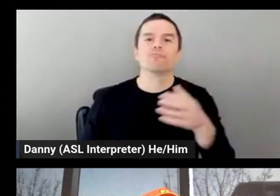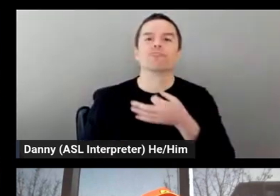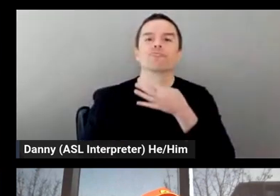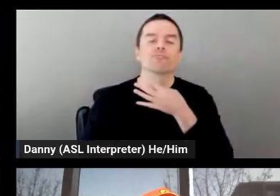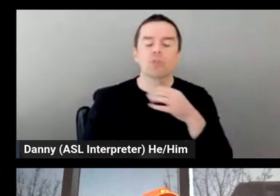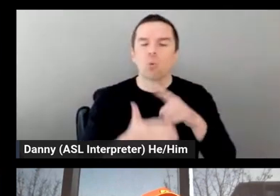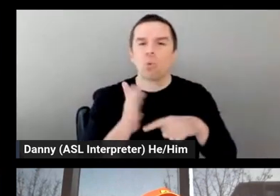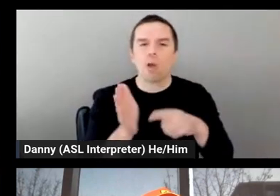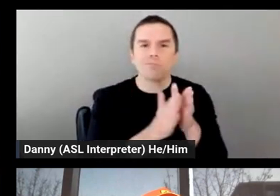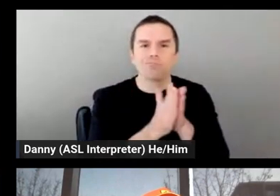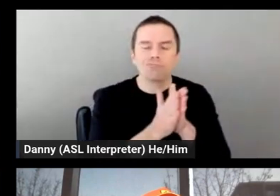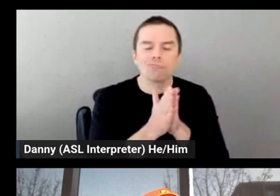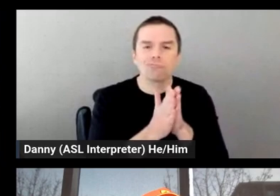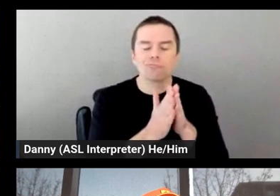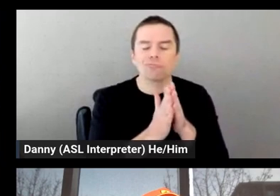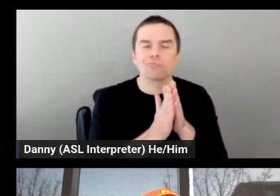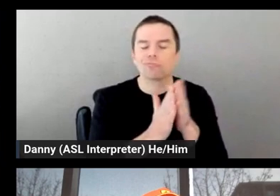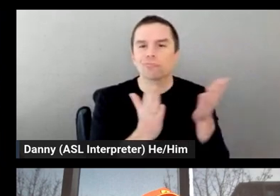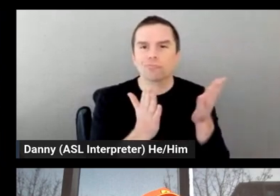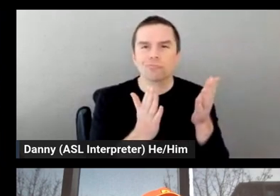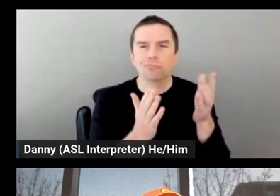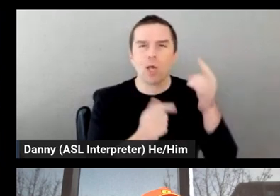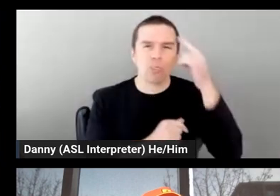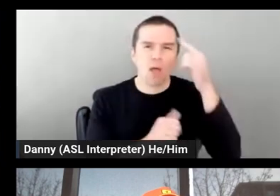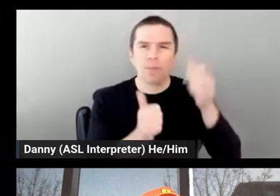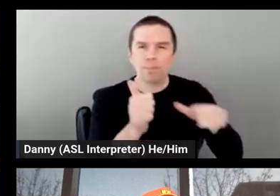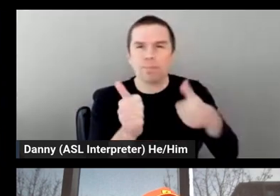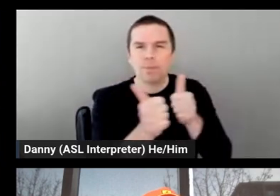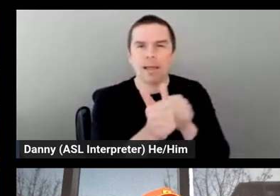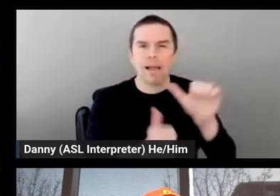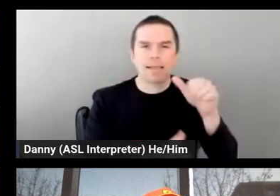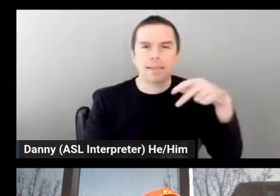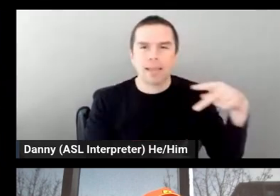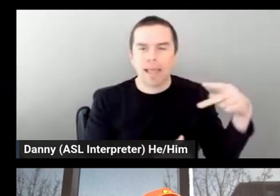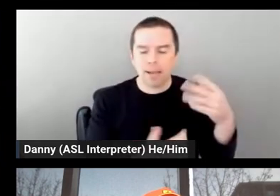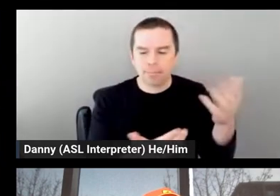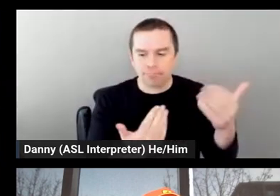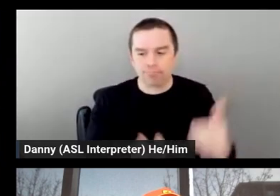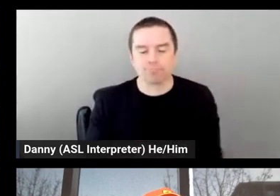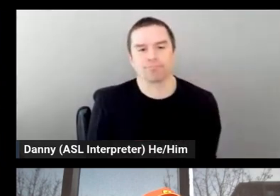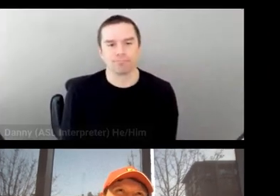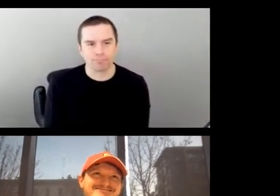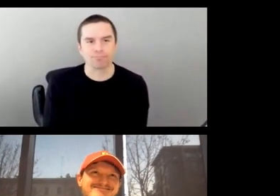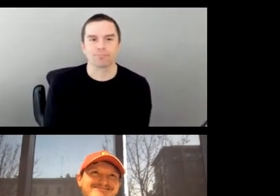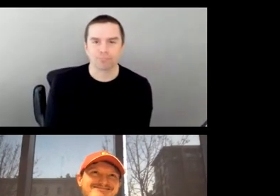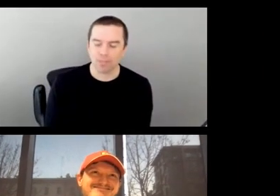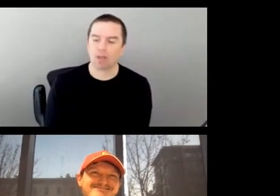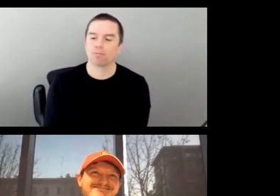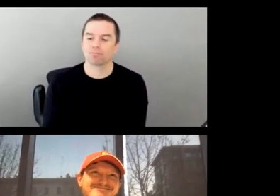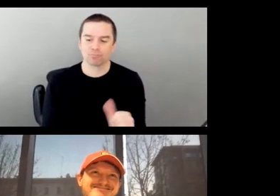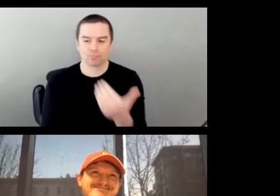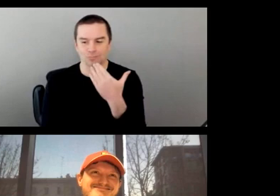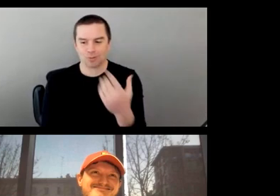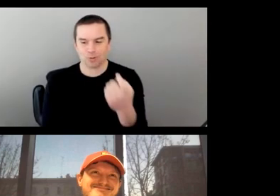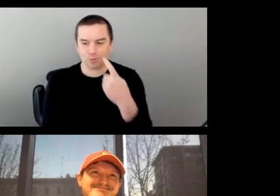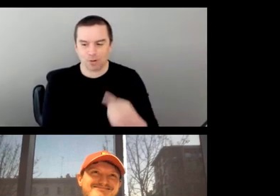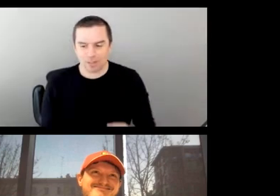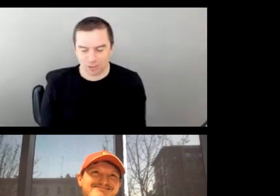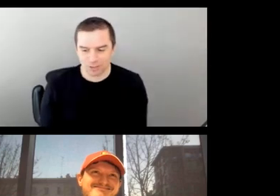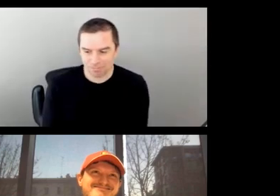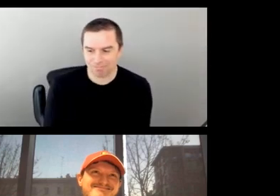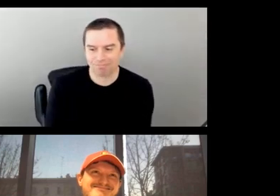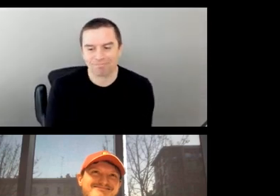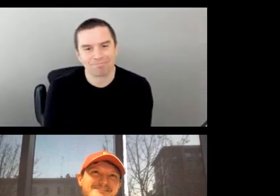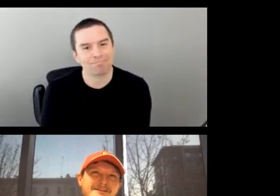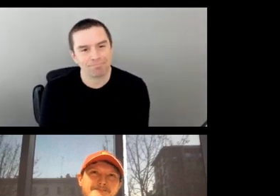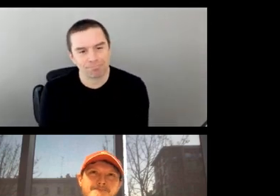Well, that sounds like a little bit of a pun, Steve. But love the references. Let's do those all day long. You know, I think,